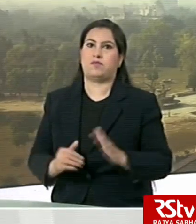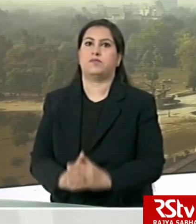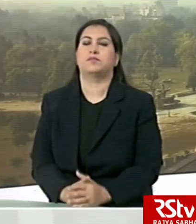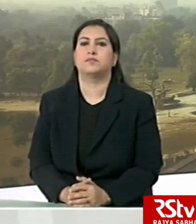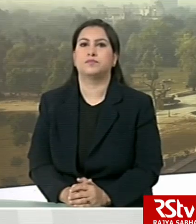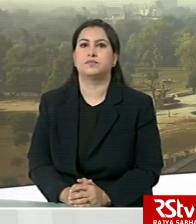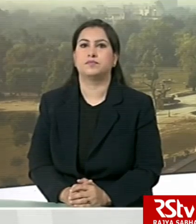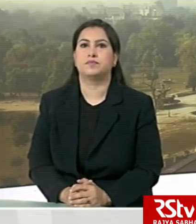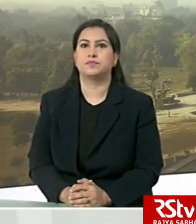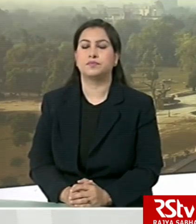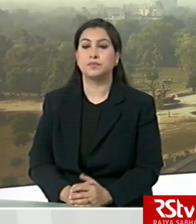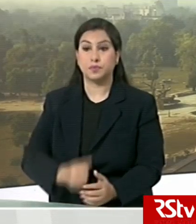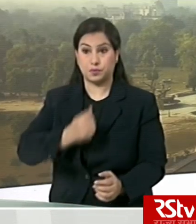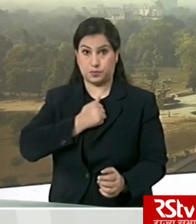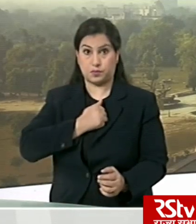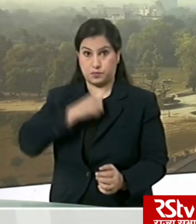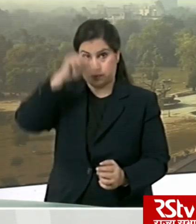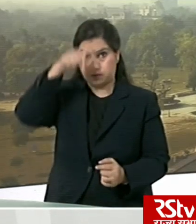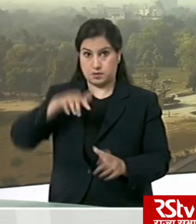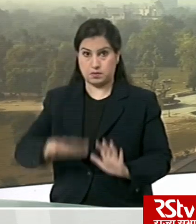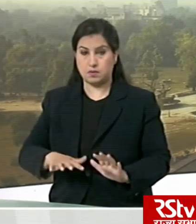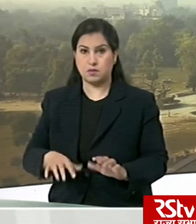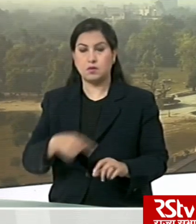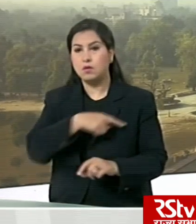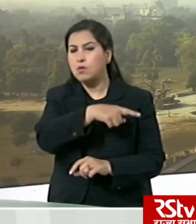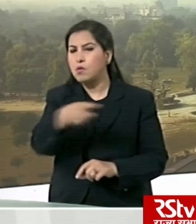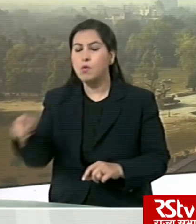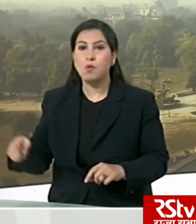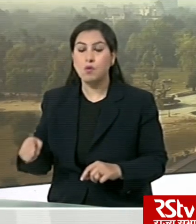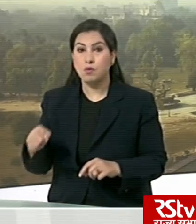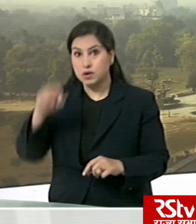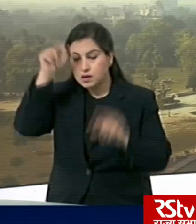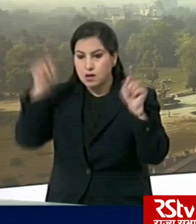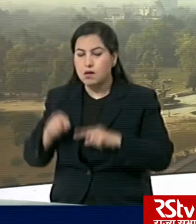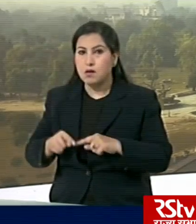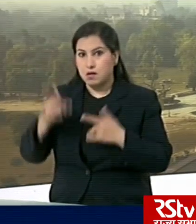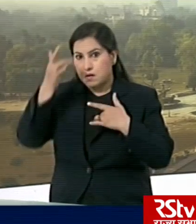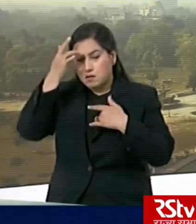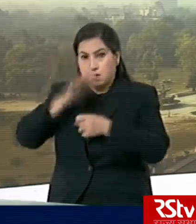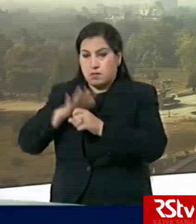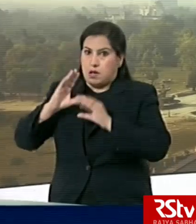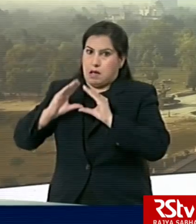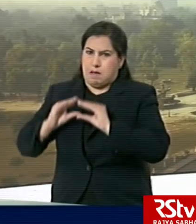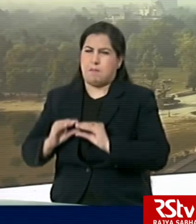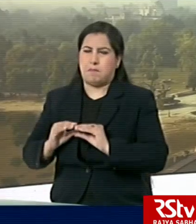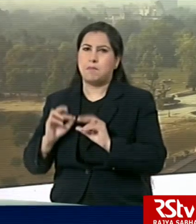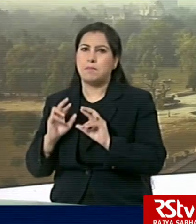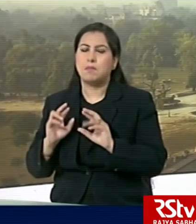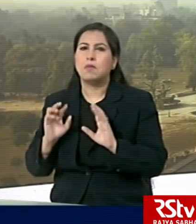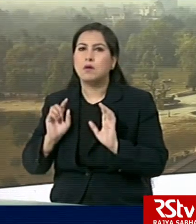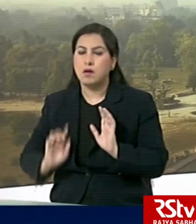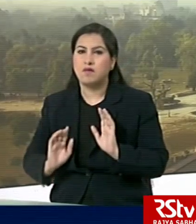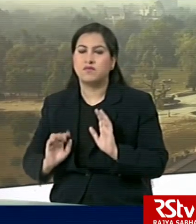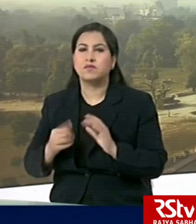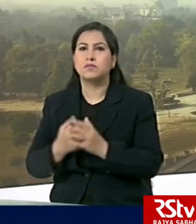Our incidence is per million the lowest in the whole world. It ranges between 4 to 8.